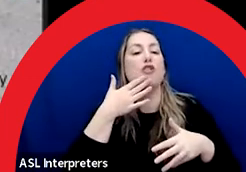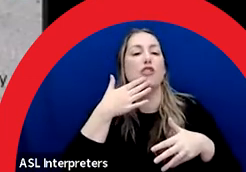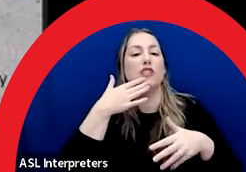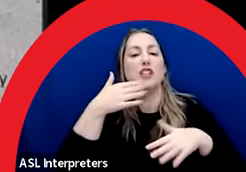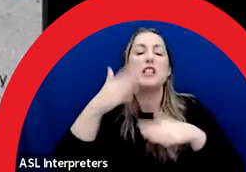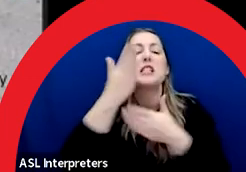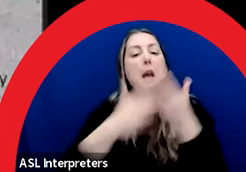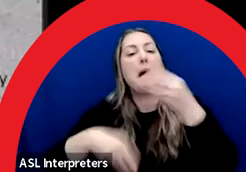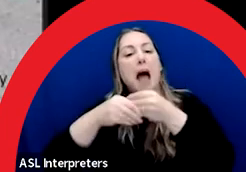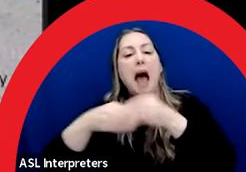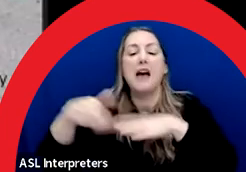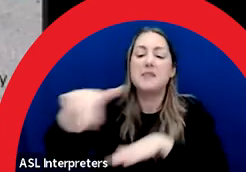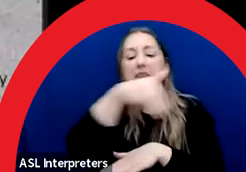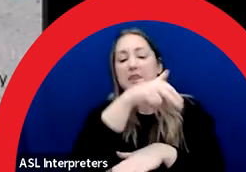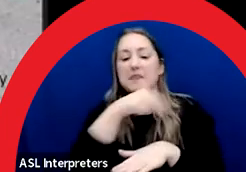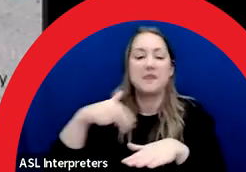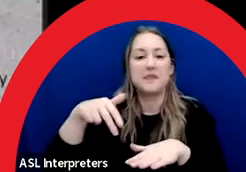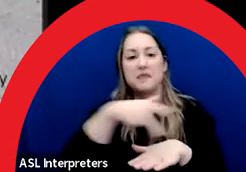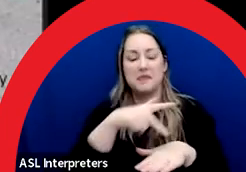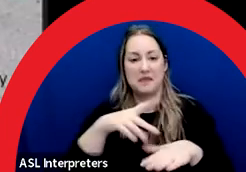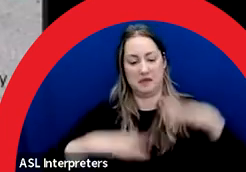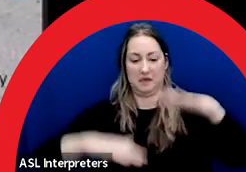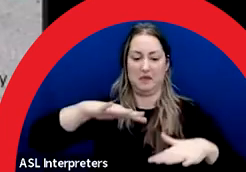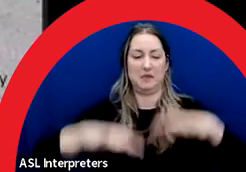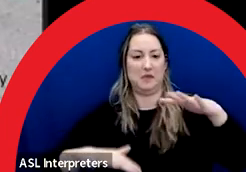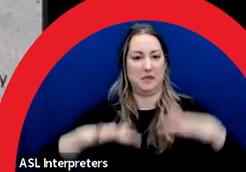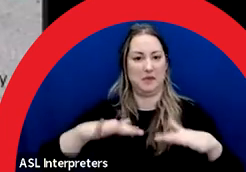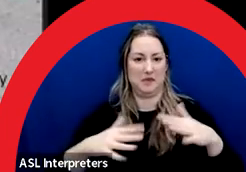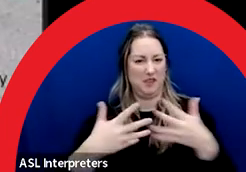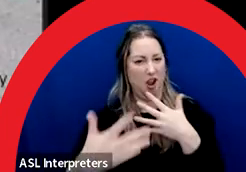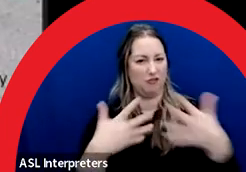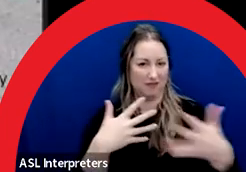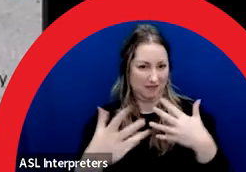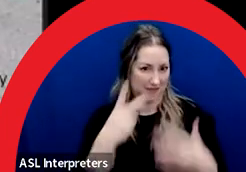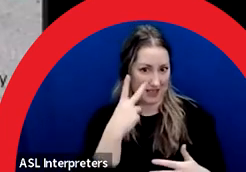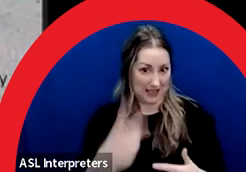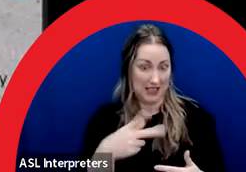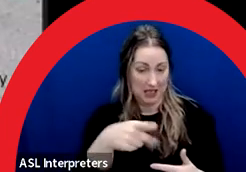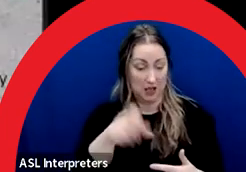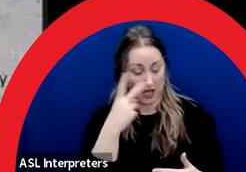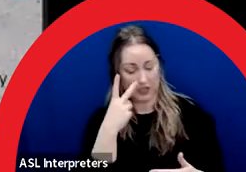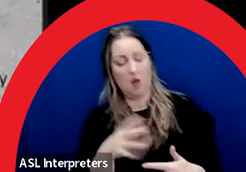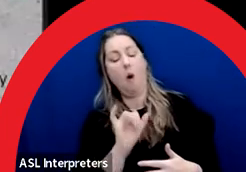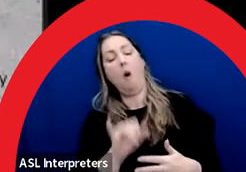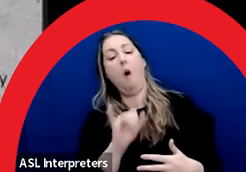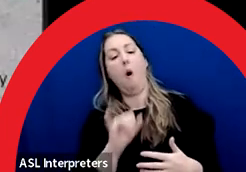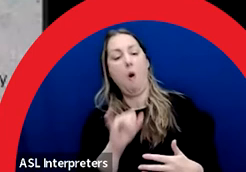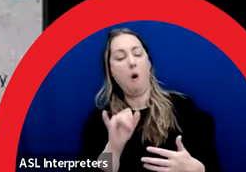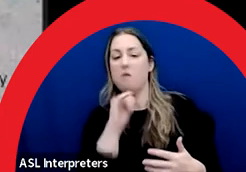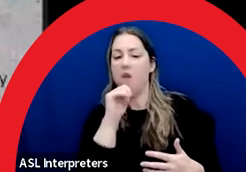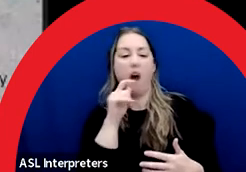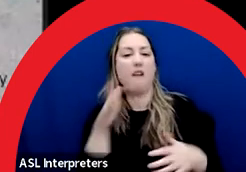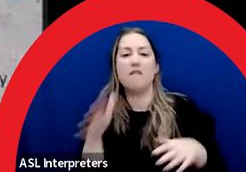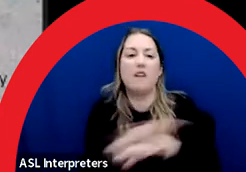A design that showcases the pavement or road surface can be impactful, and it could extend over a larger